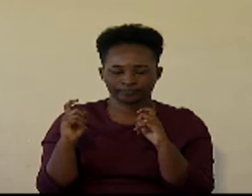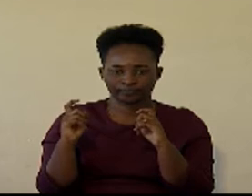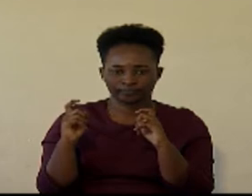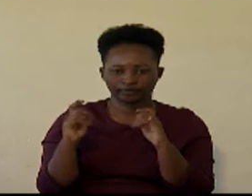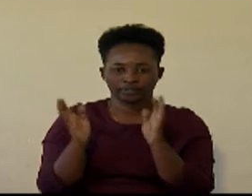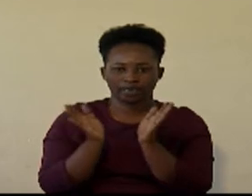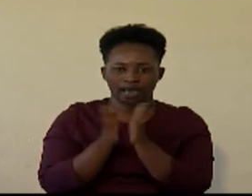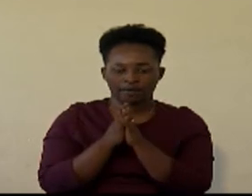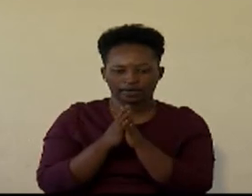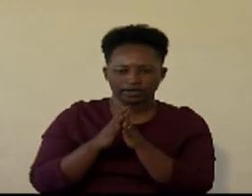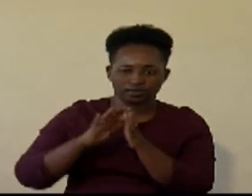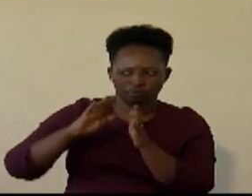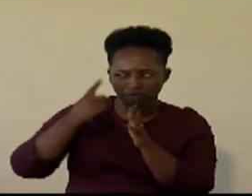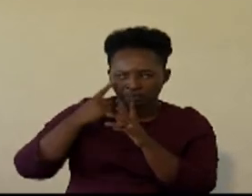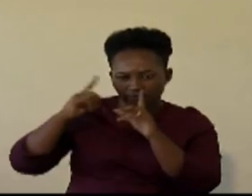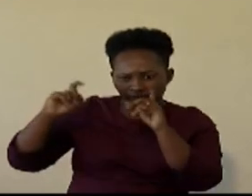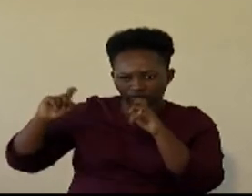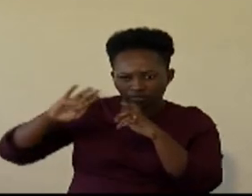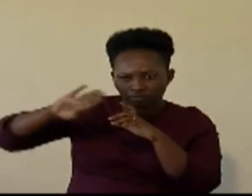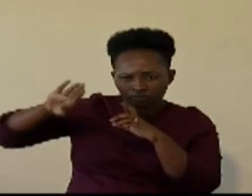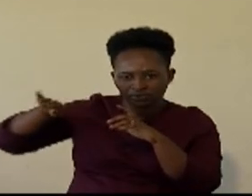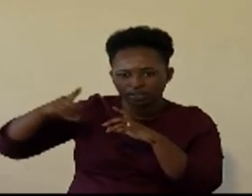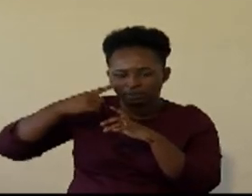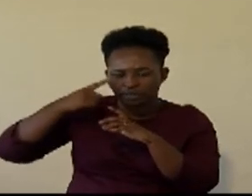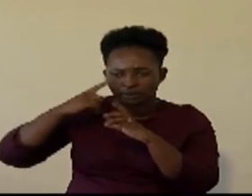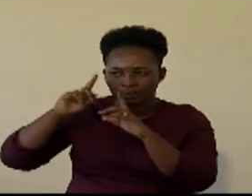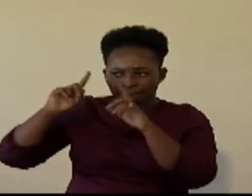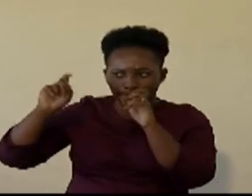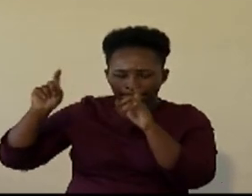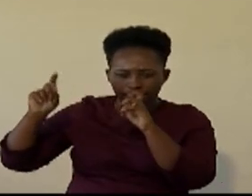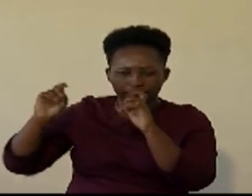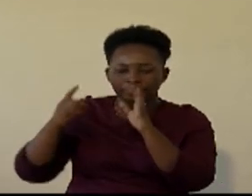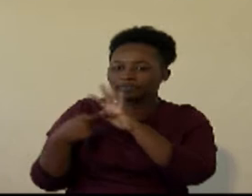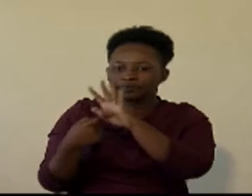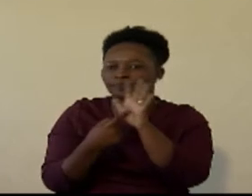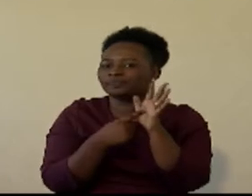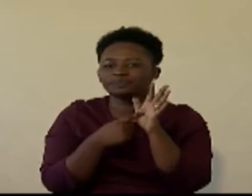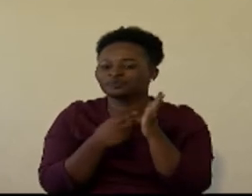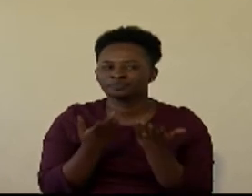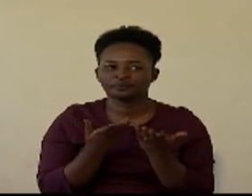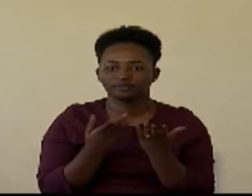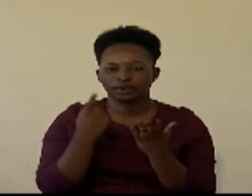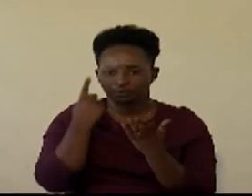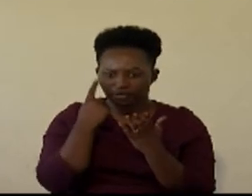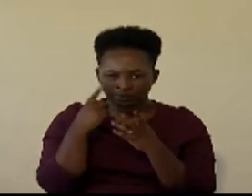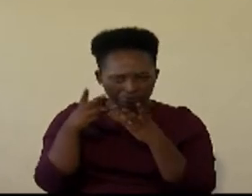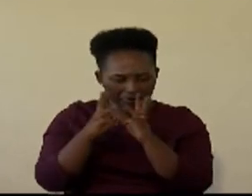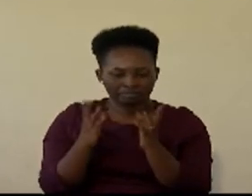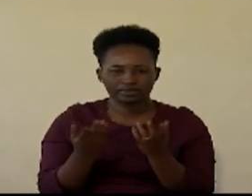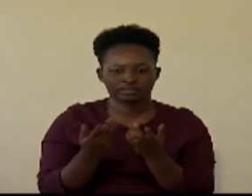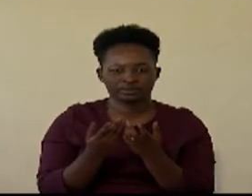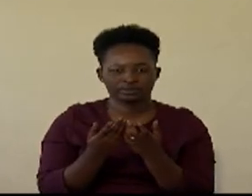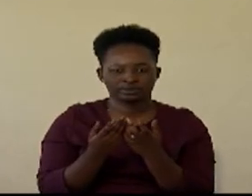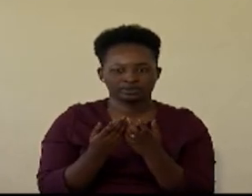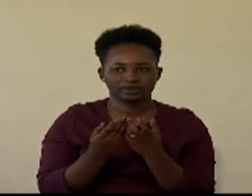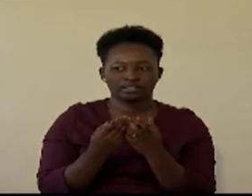then bottom right of the slide. Follow the laser. It's cutting all the way through